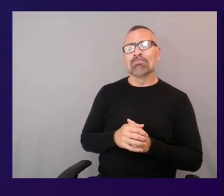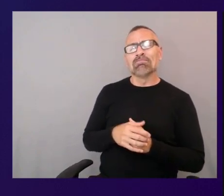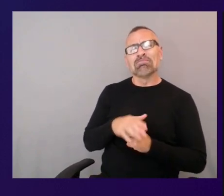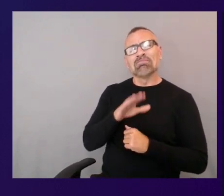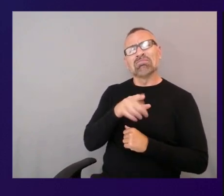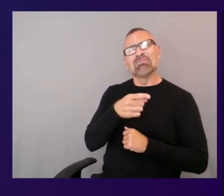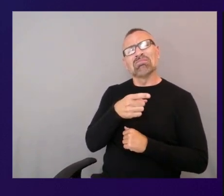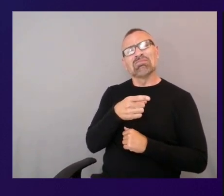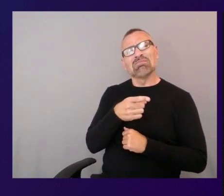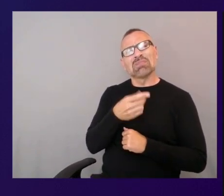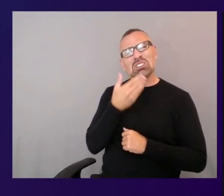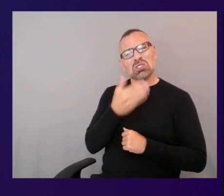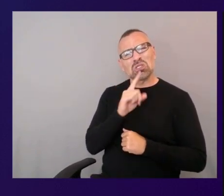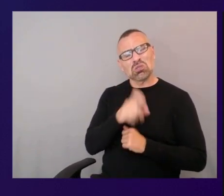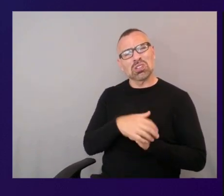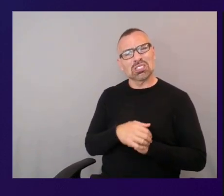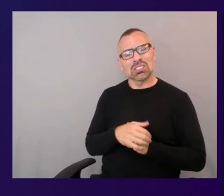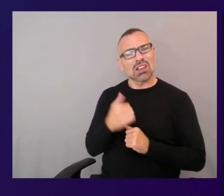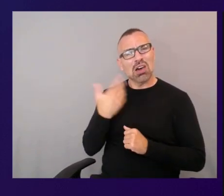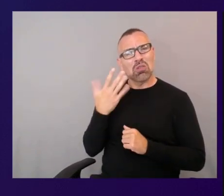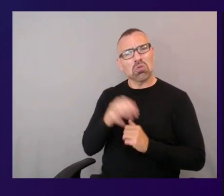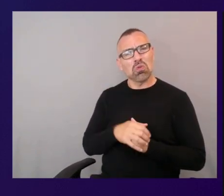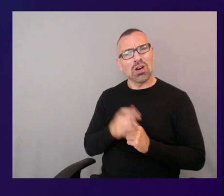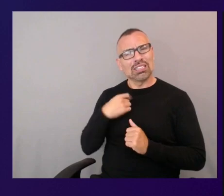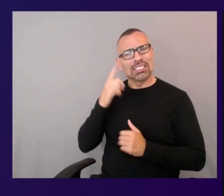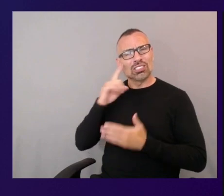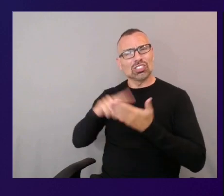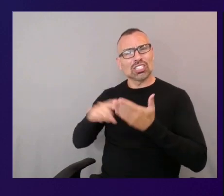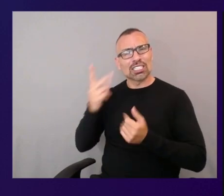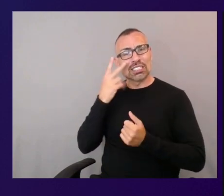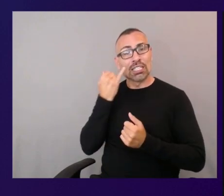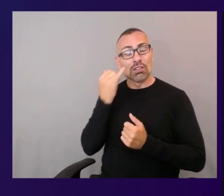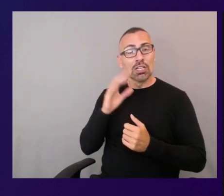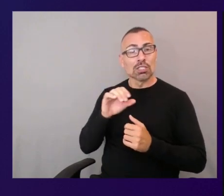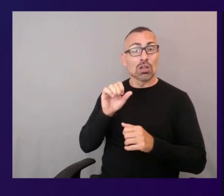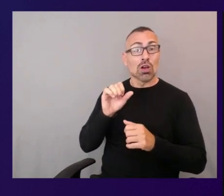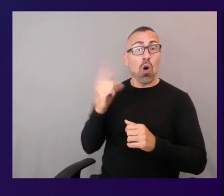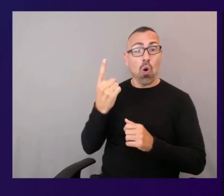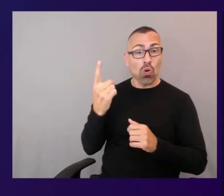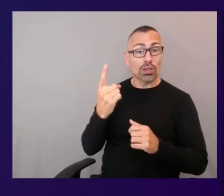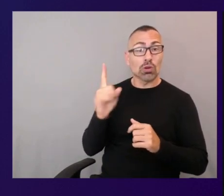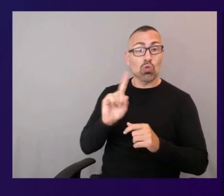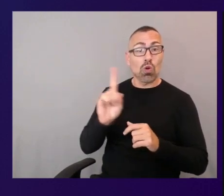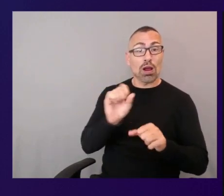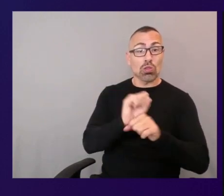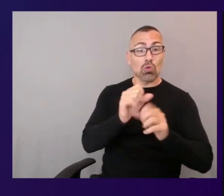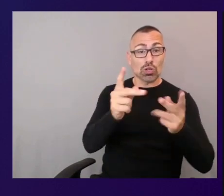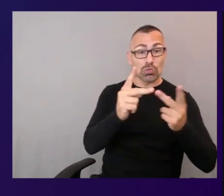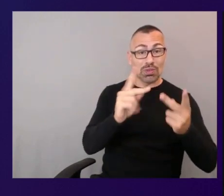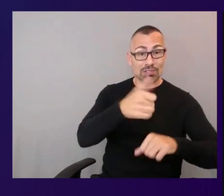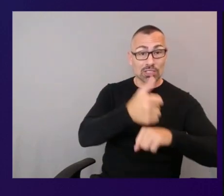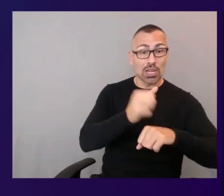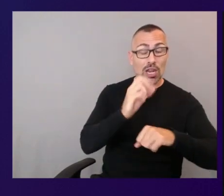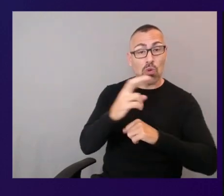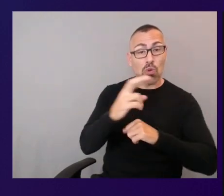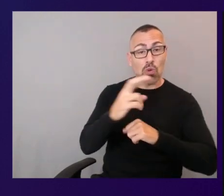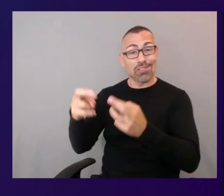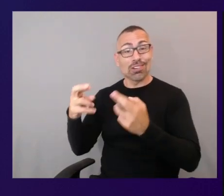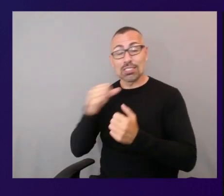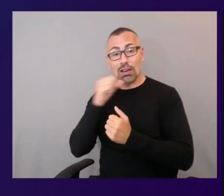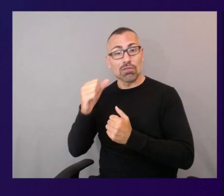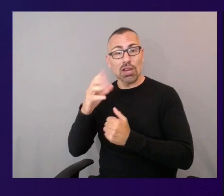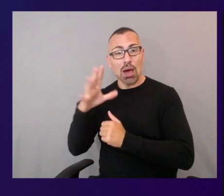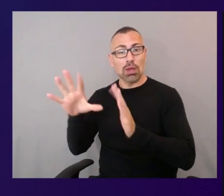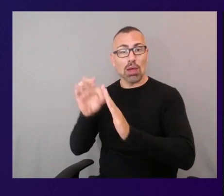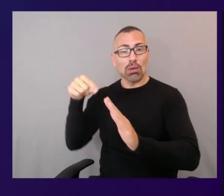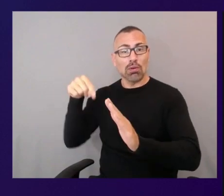to just scan the regions that the workspaces are in or even regions that aren't yet opted in on that account well while we're doing that we'll see if